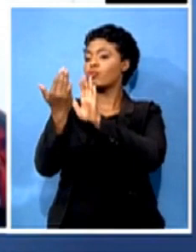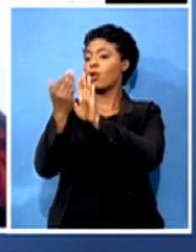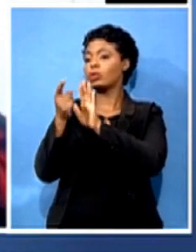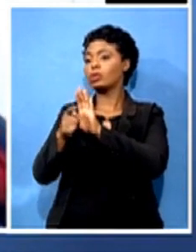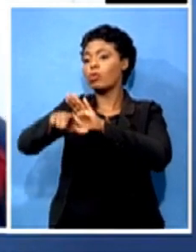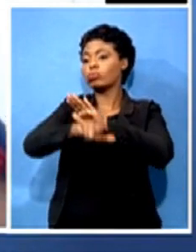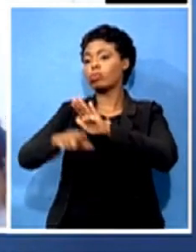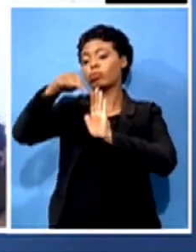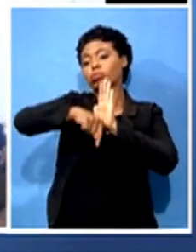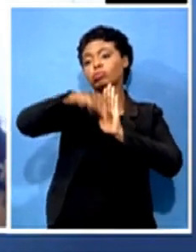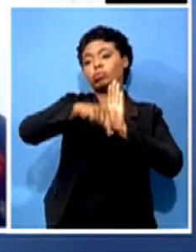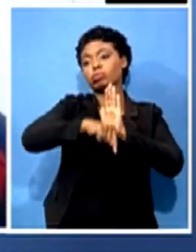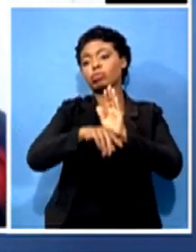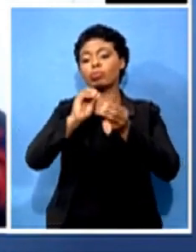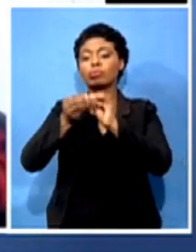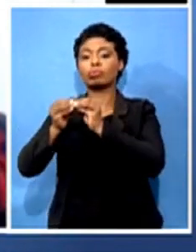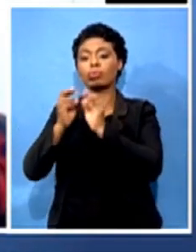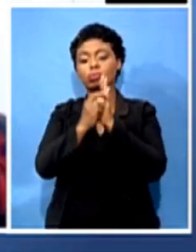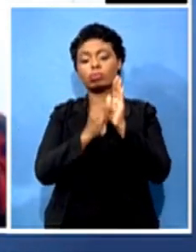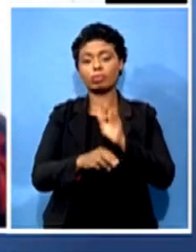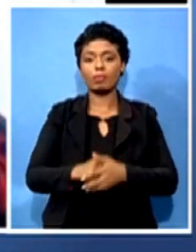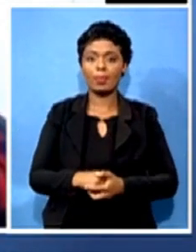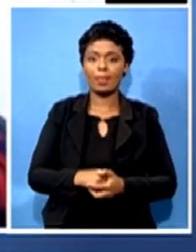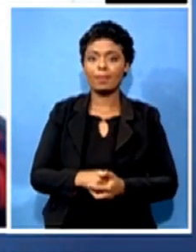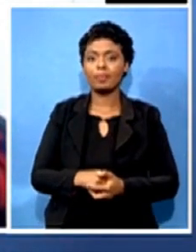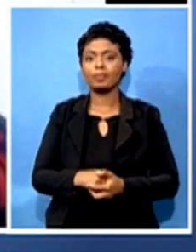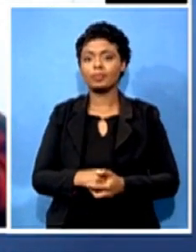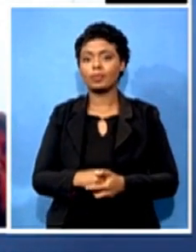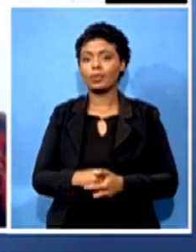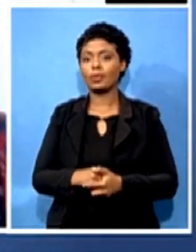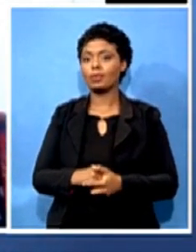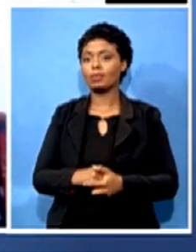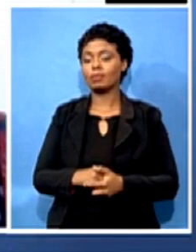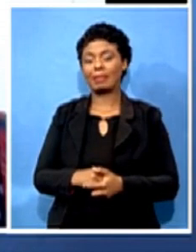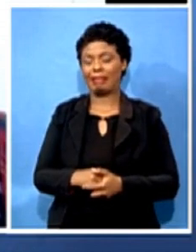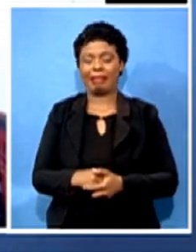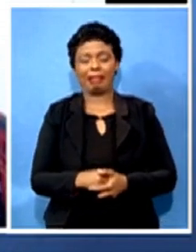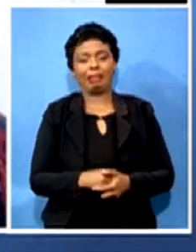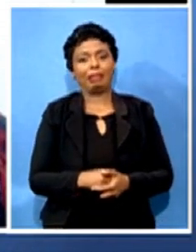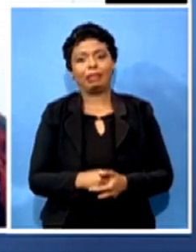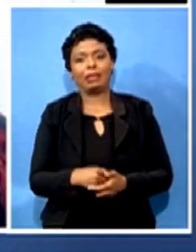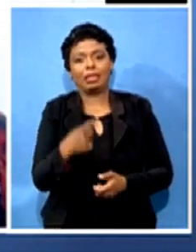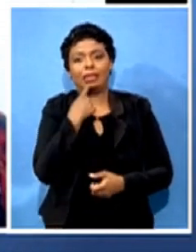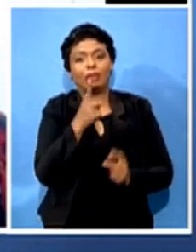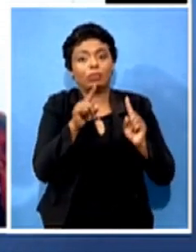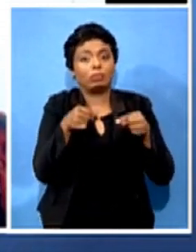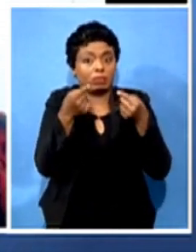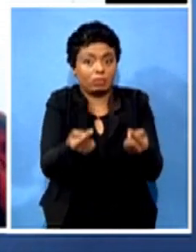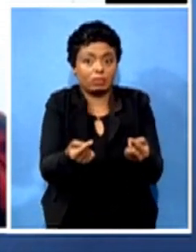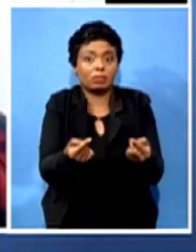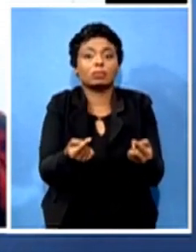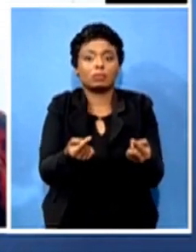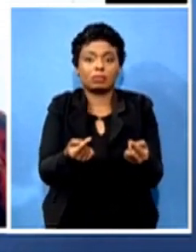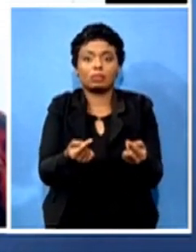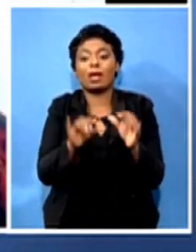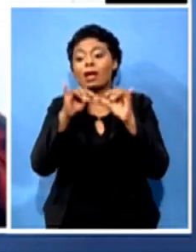Okay. At this point, unfortunately, I can't speak to, you know, some of the engagements that the companies are doing themselves. But based on our